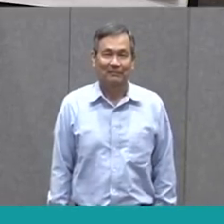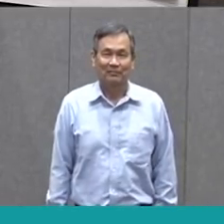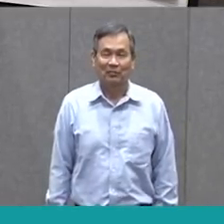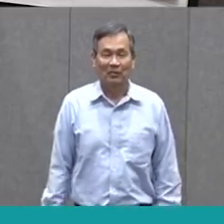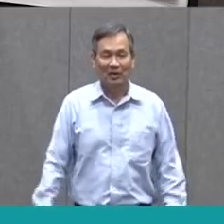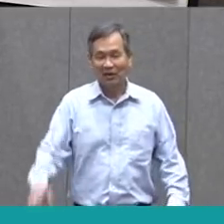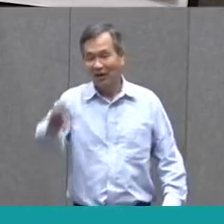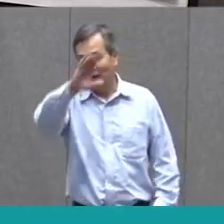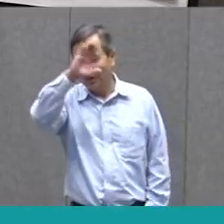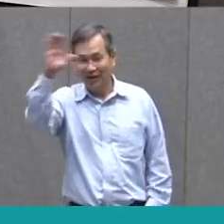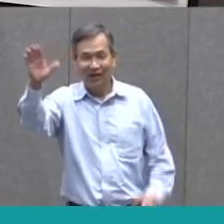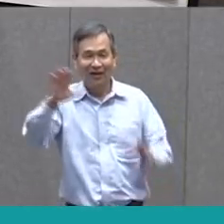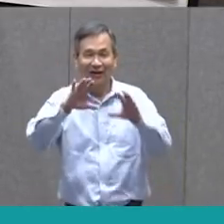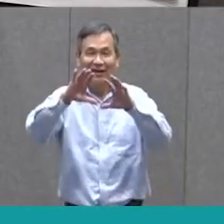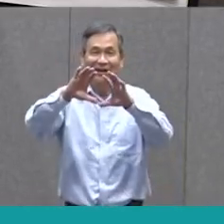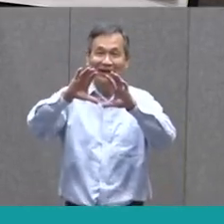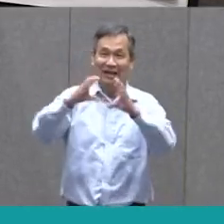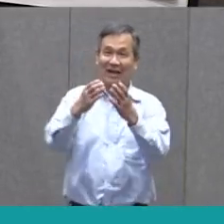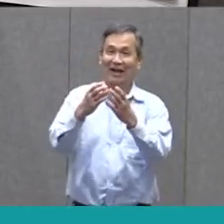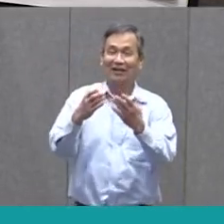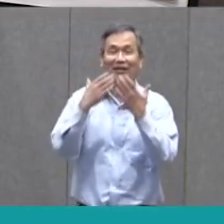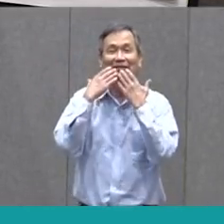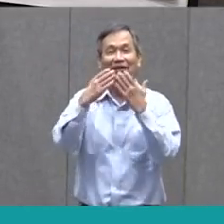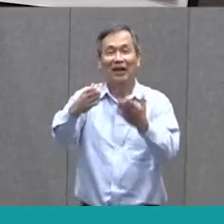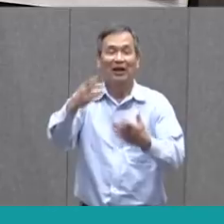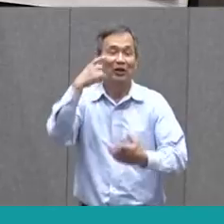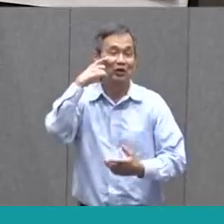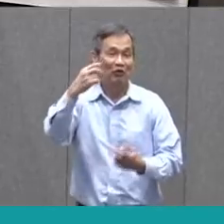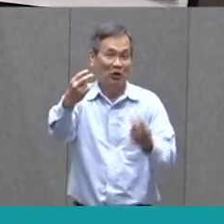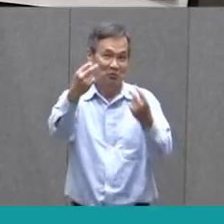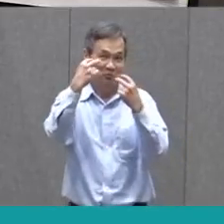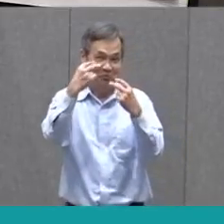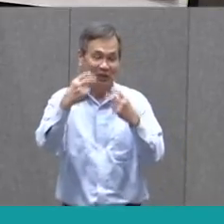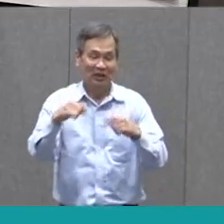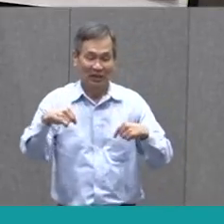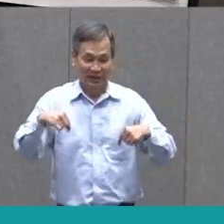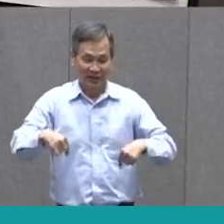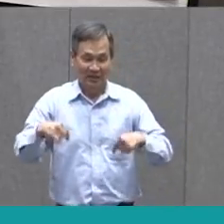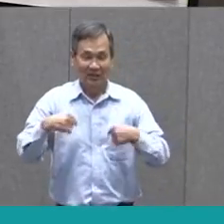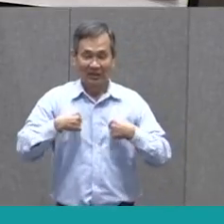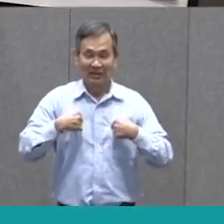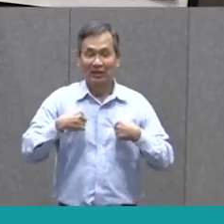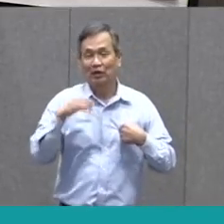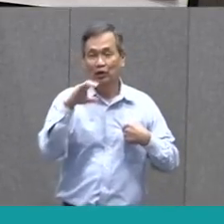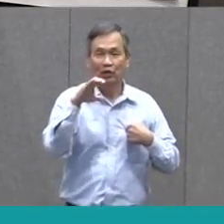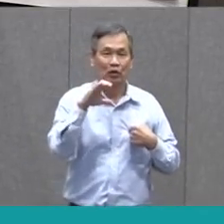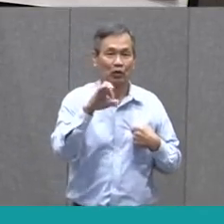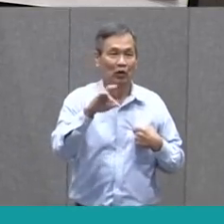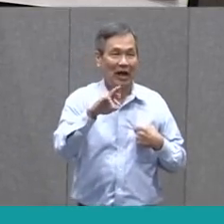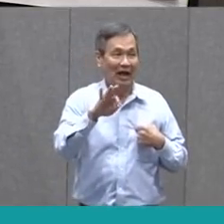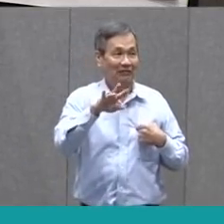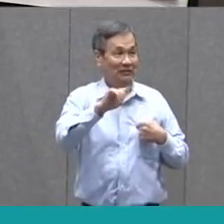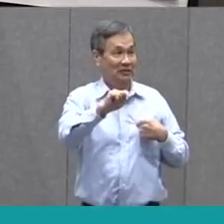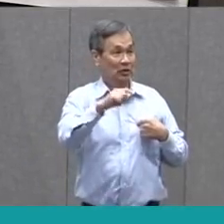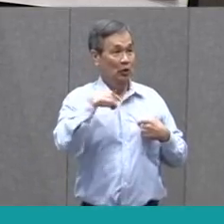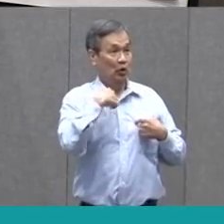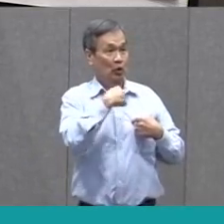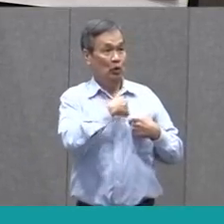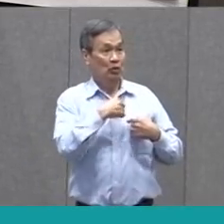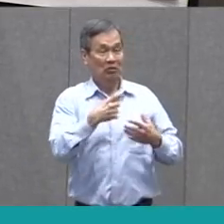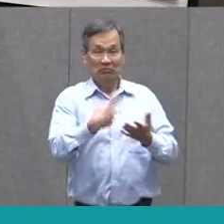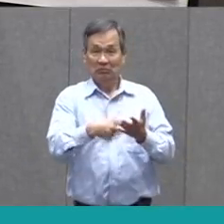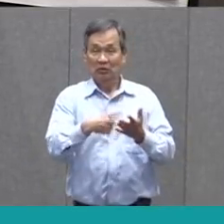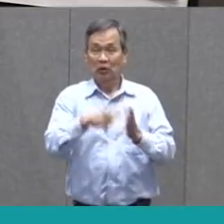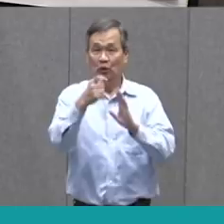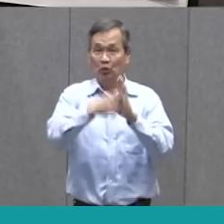Hello, class, and thank you for joining. I'm Mrs. Craft, and we are going to talk about a writing project that I have for